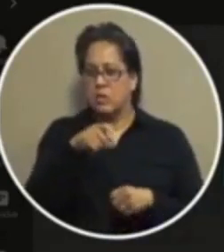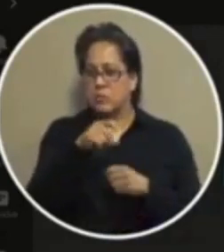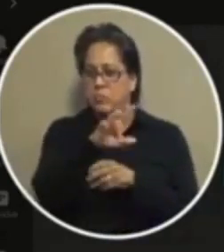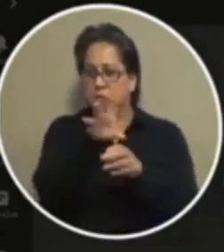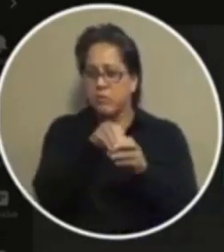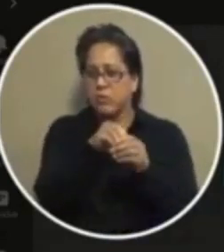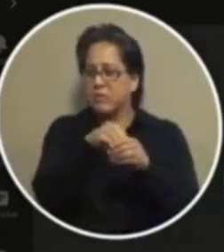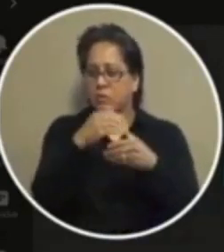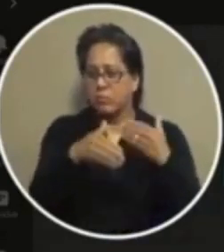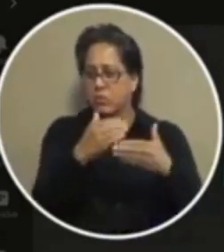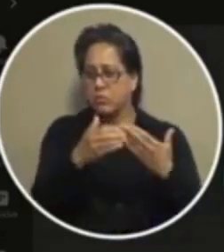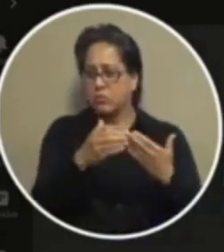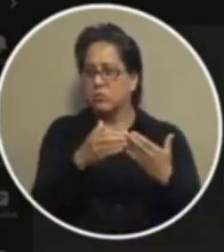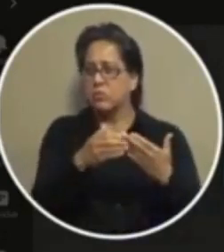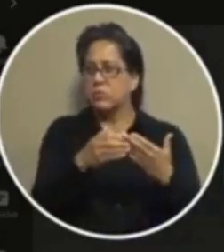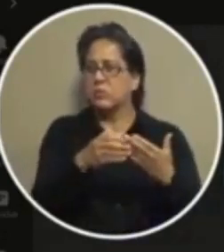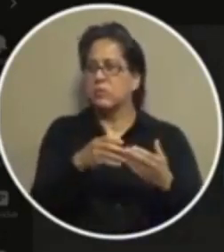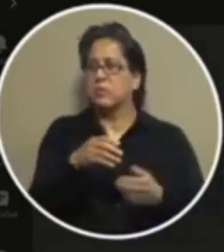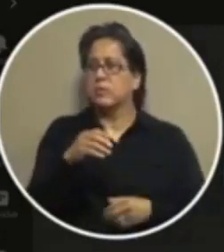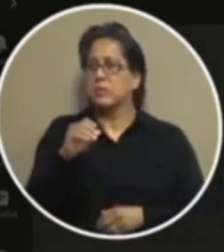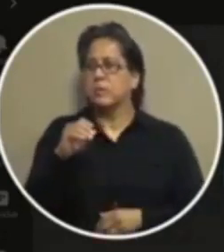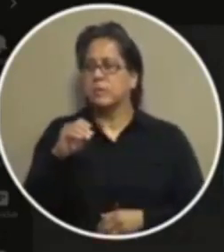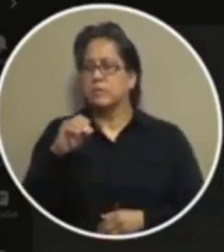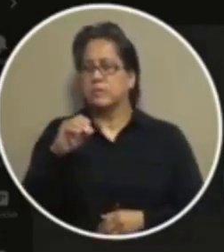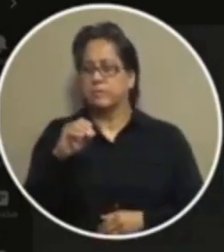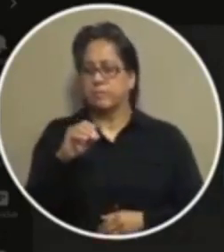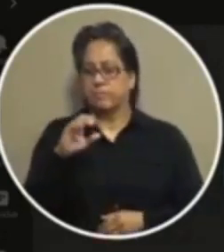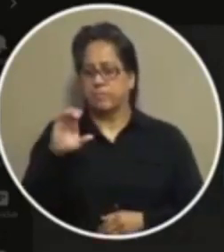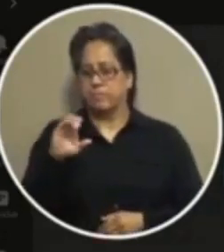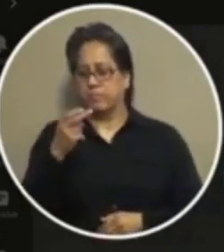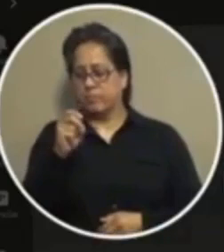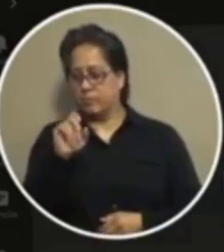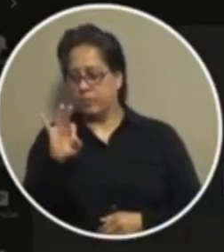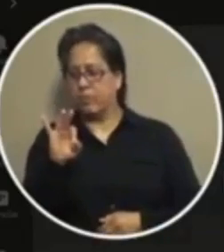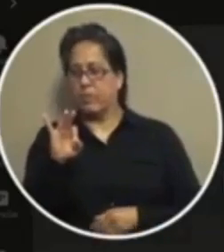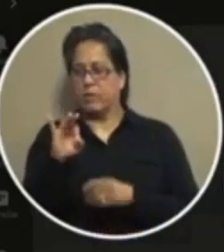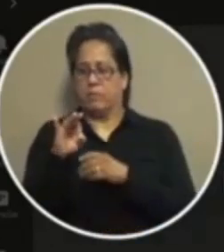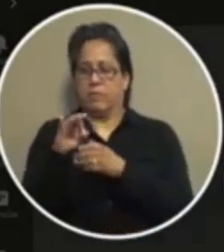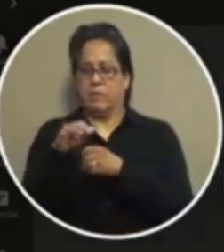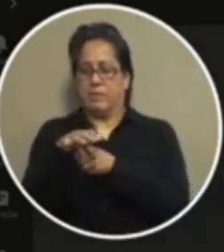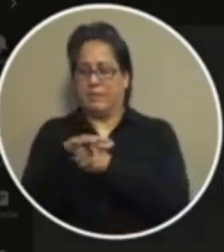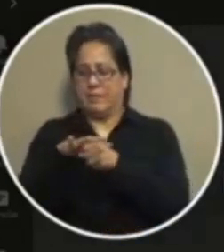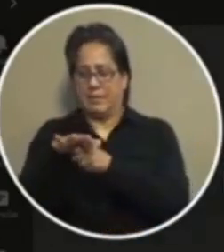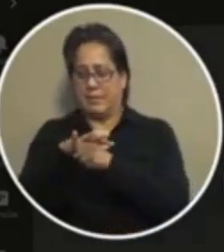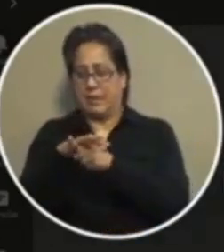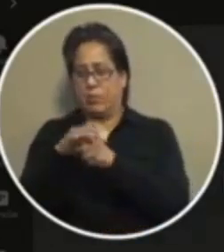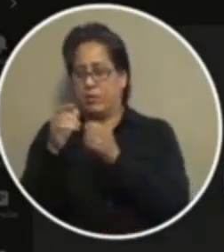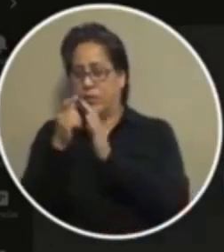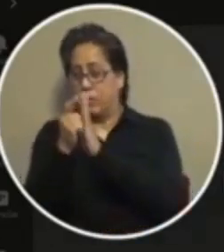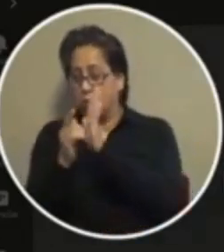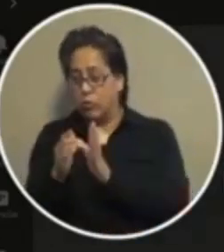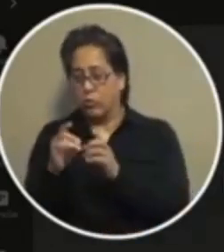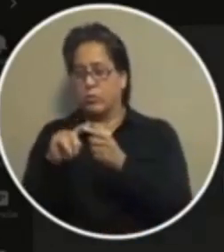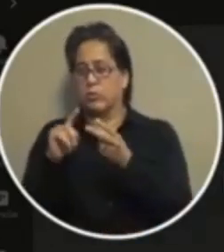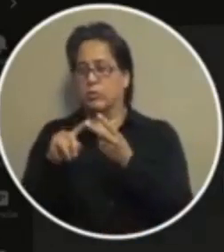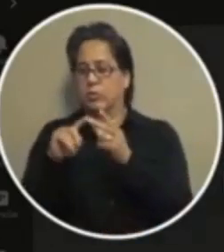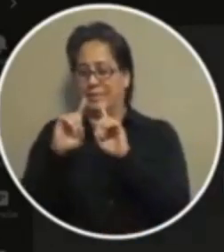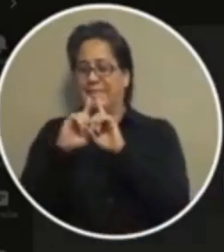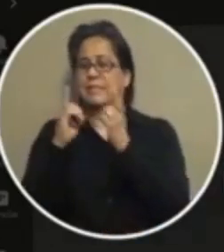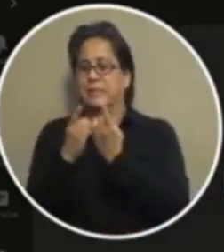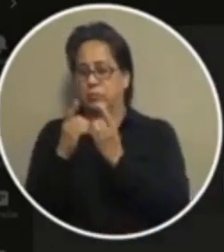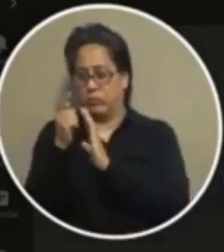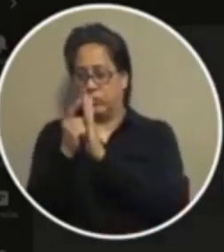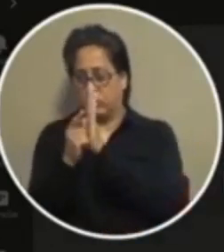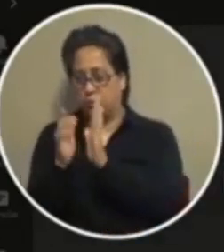involved in this process it's going to to be the county attorney or the district attorney i take it right now it's the district